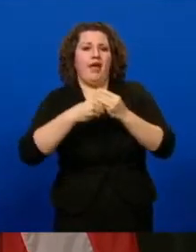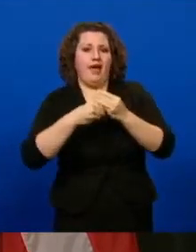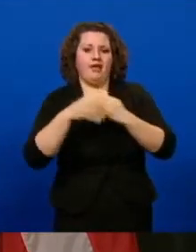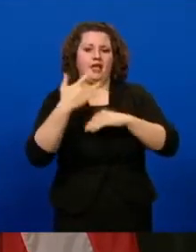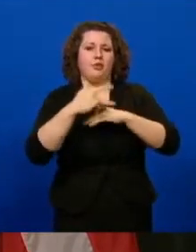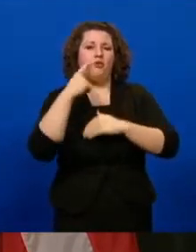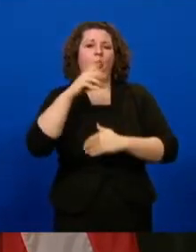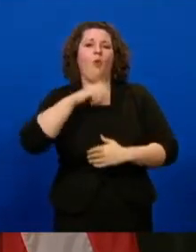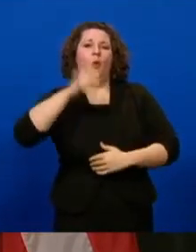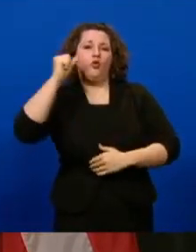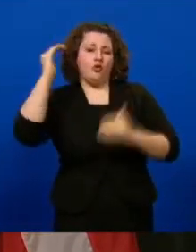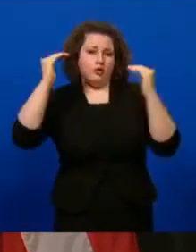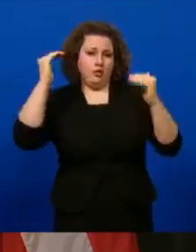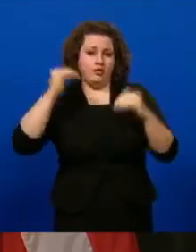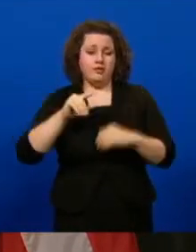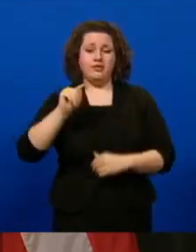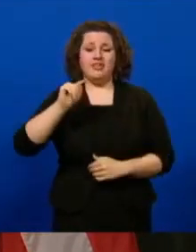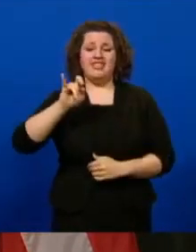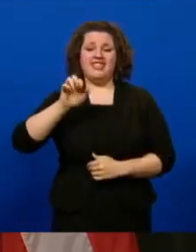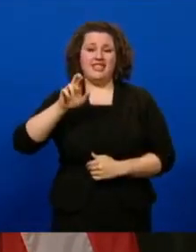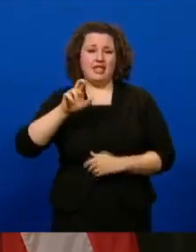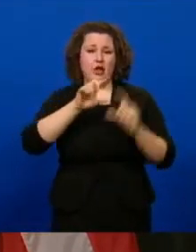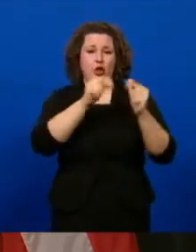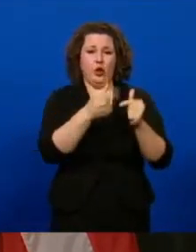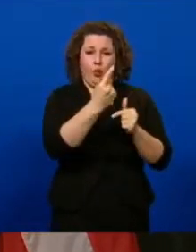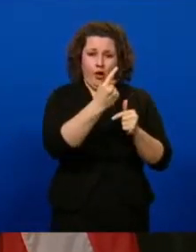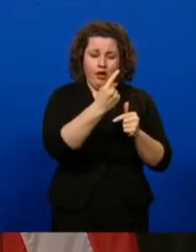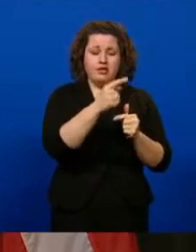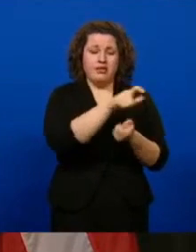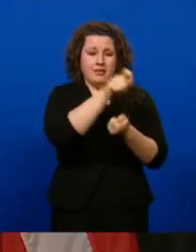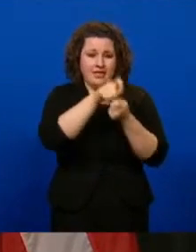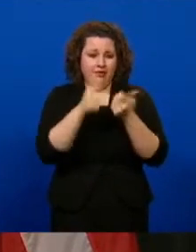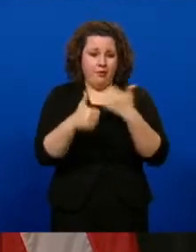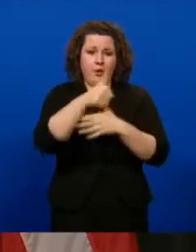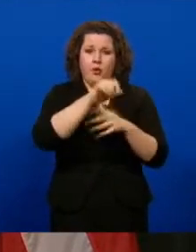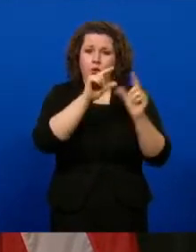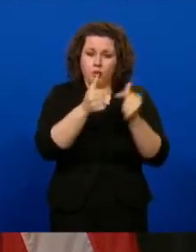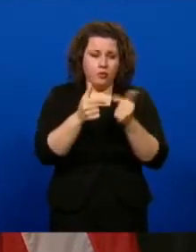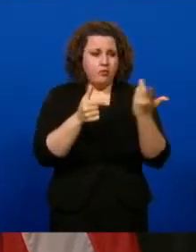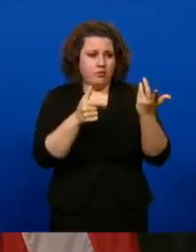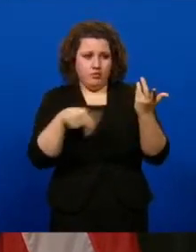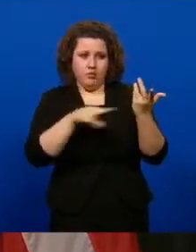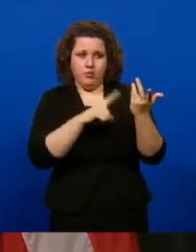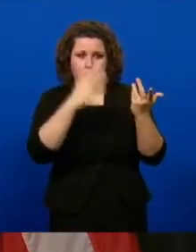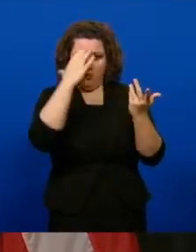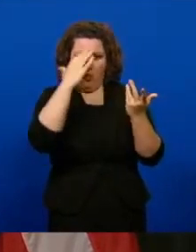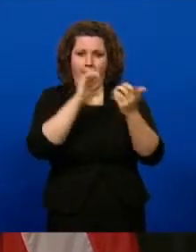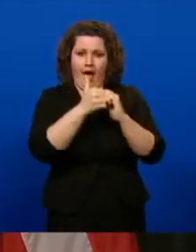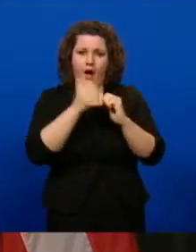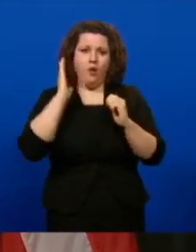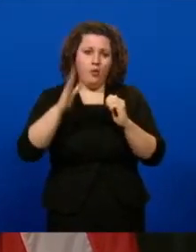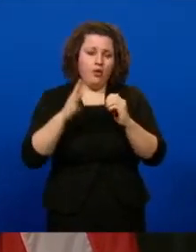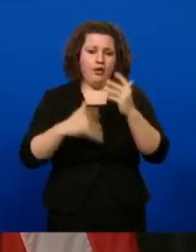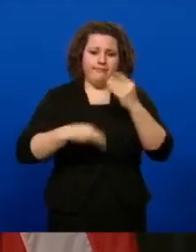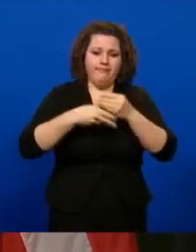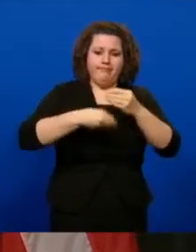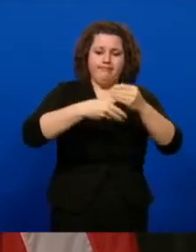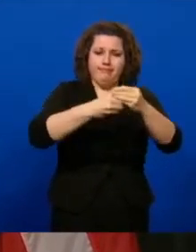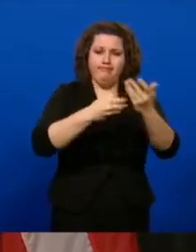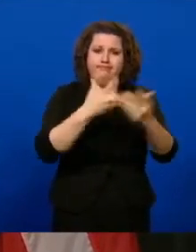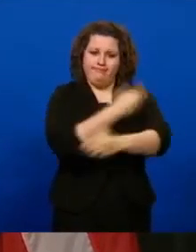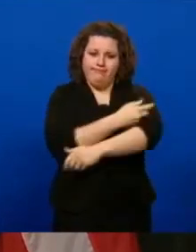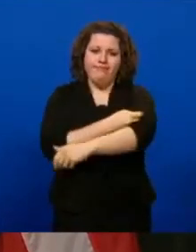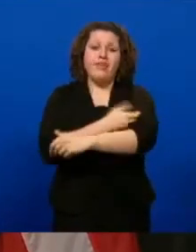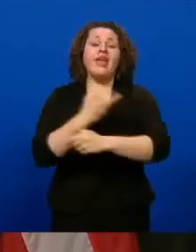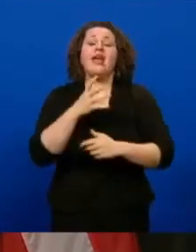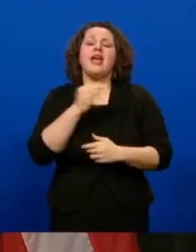adults, tier one specific priority groups to set expectations of how they'll be phased in over time, and